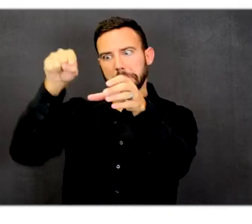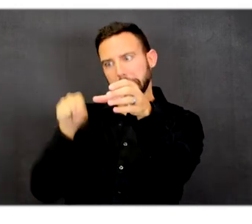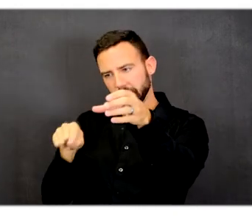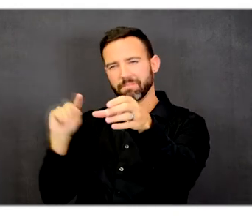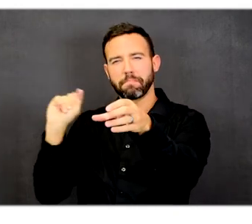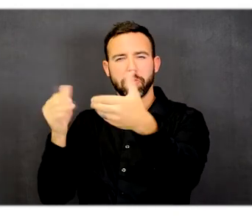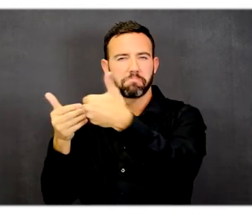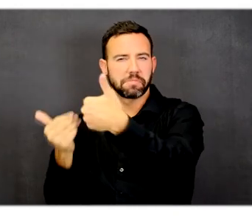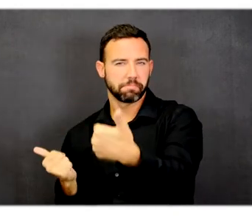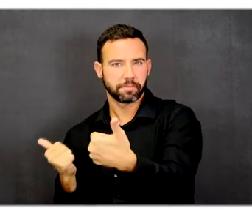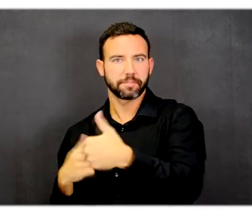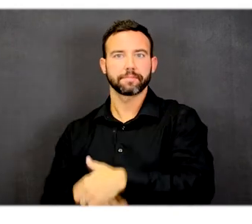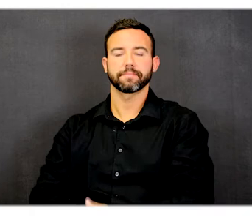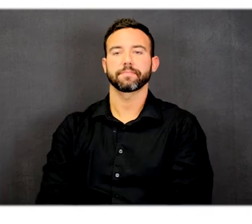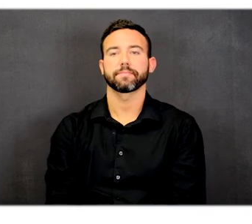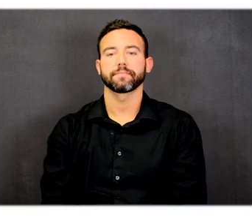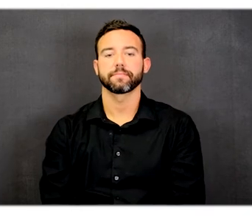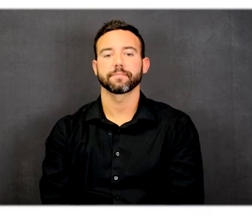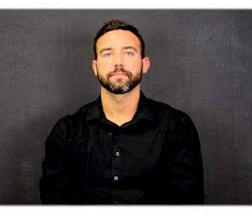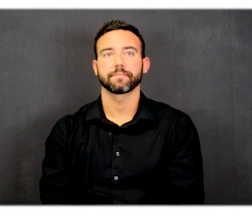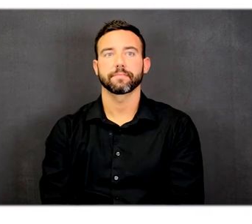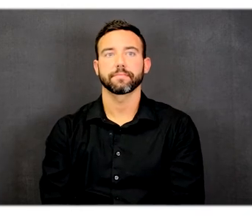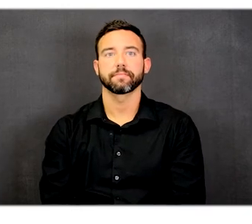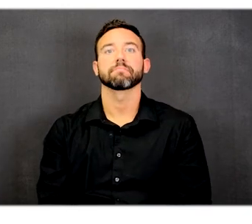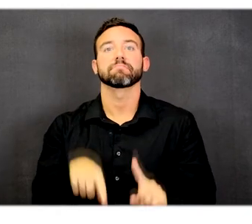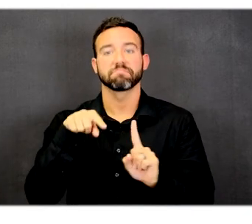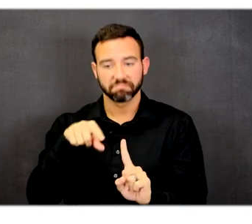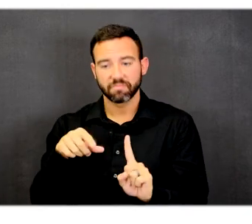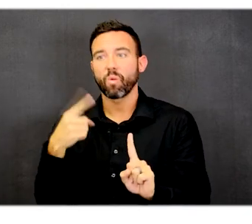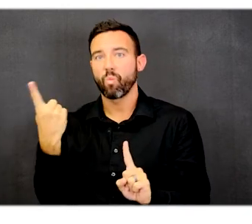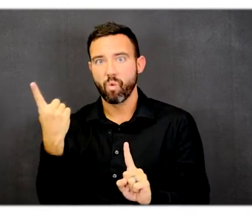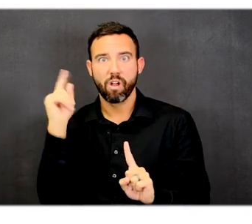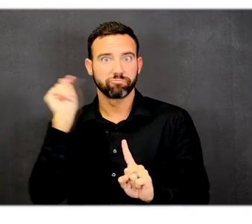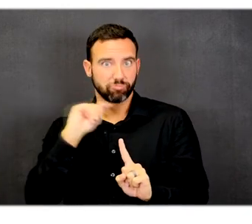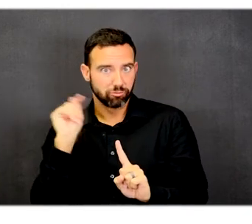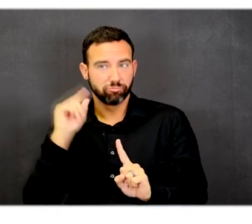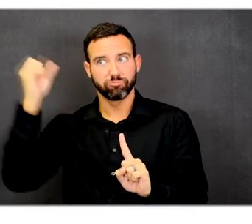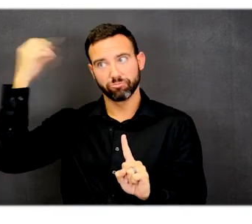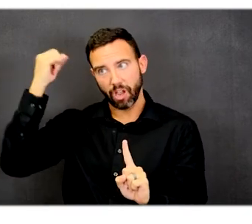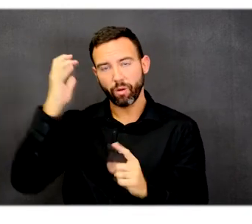The next call-out identifies an accessible single-use restroom and shower.